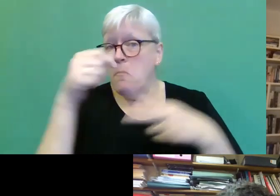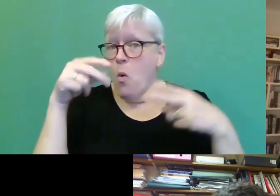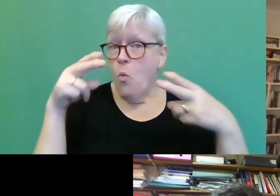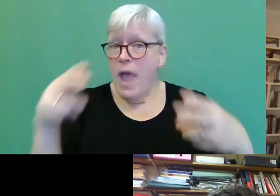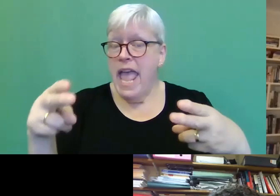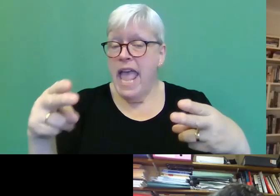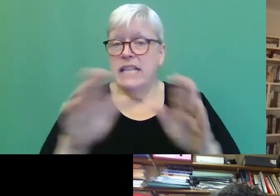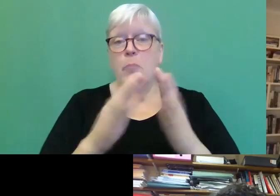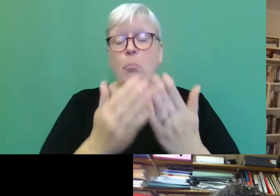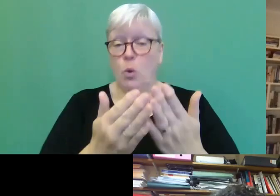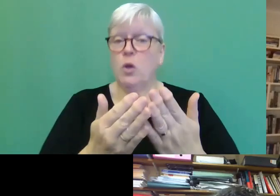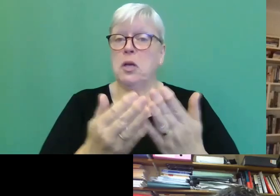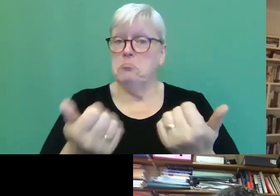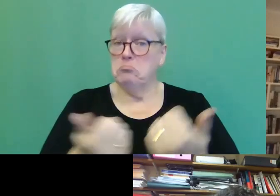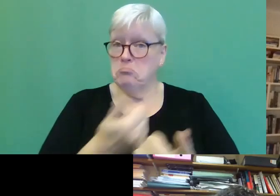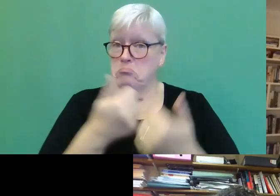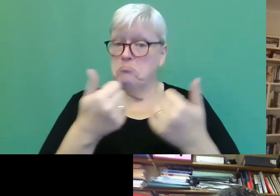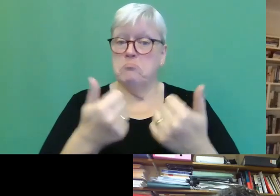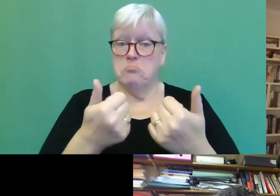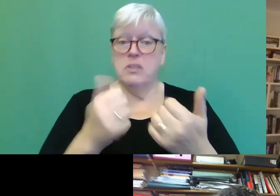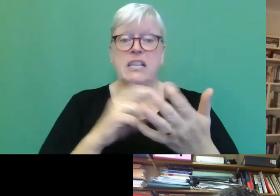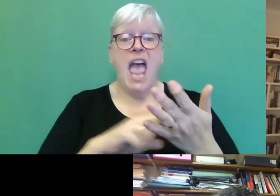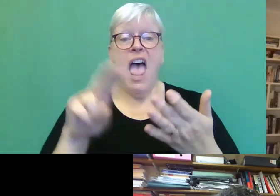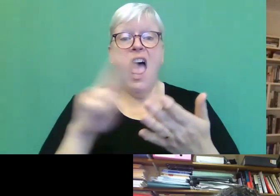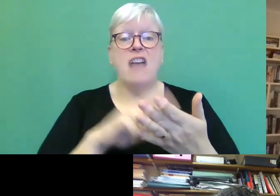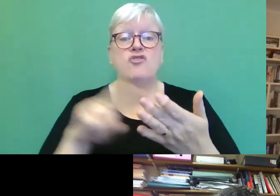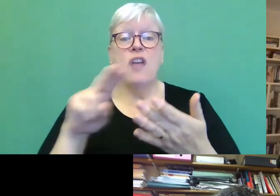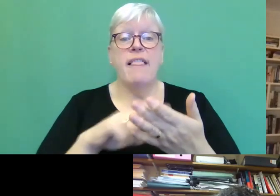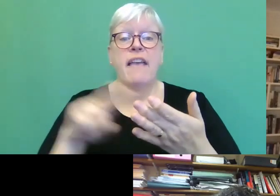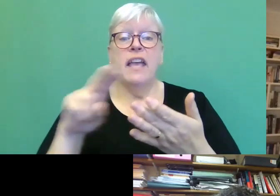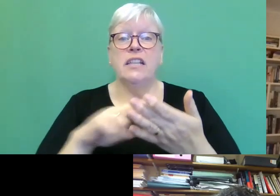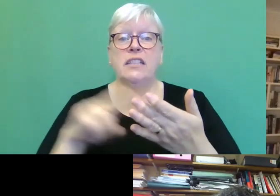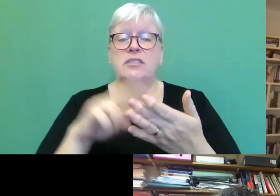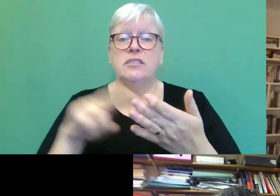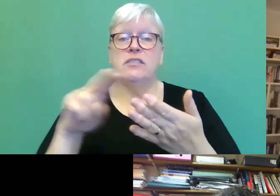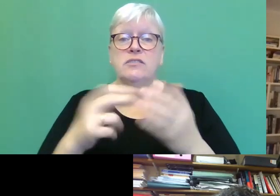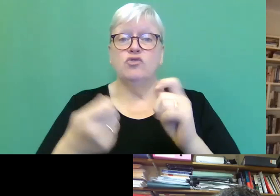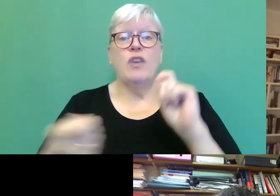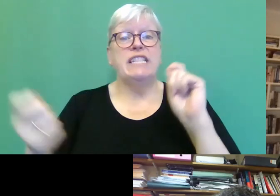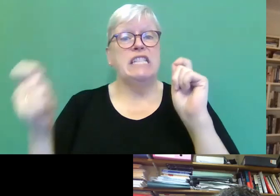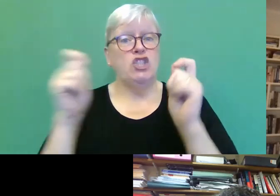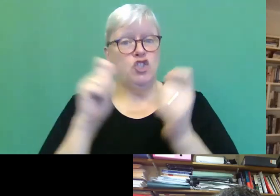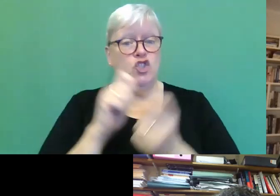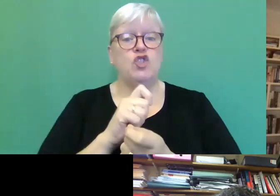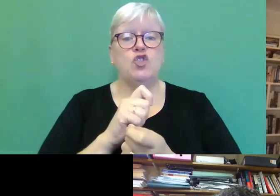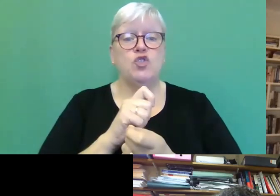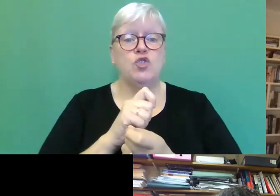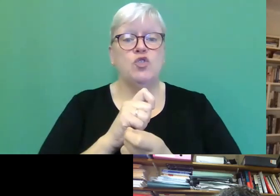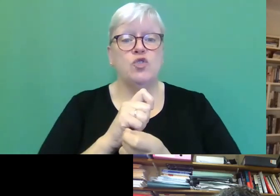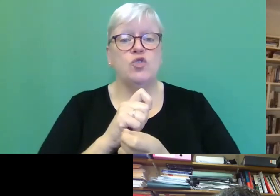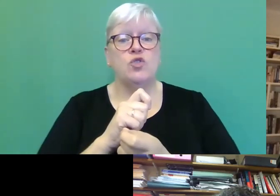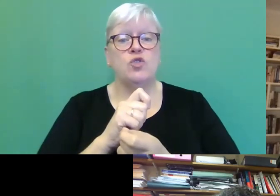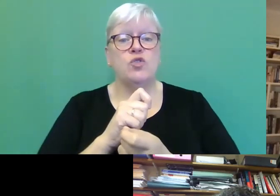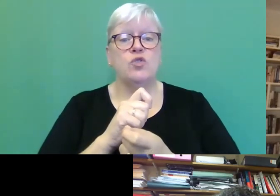of lends itself to a natural transition, because, um, it's quite